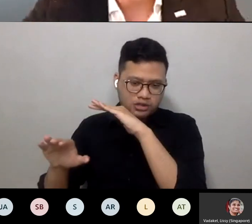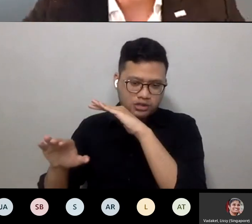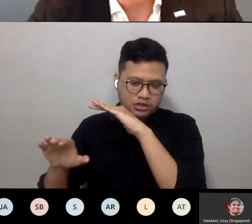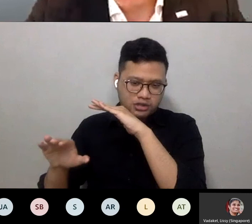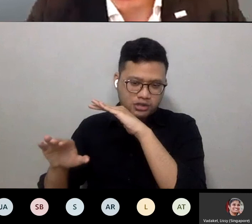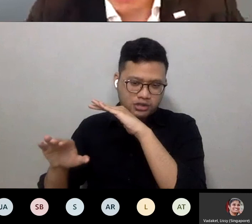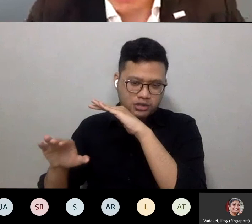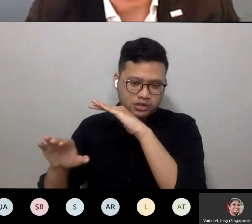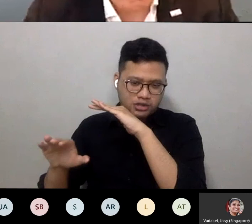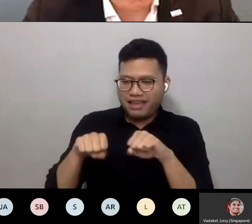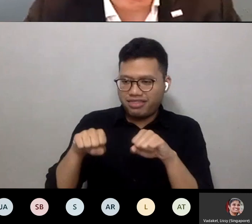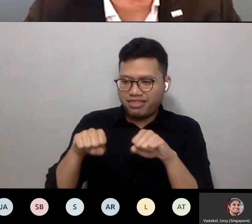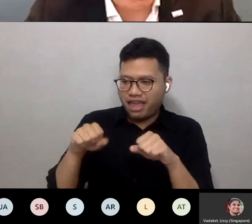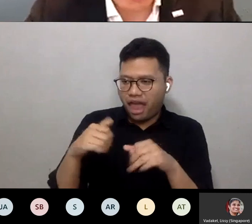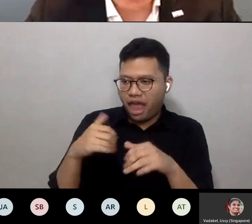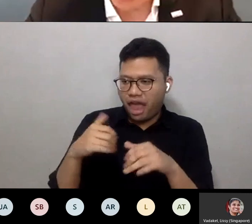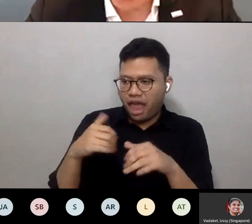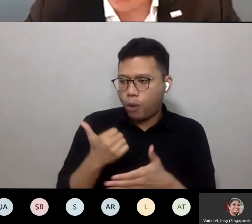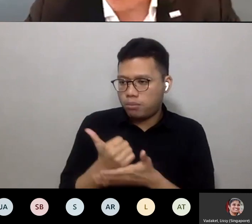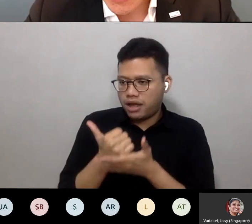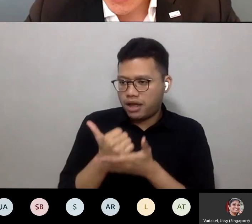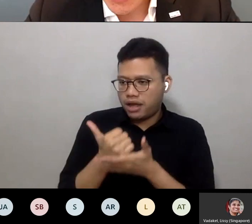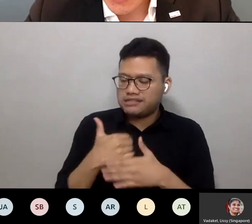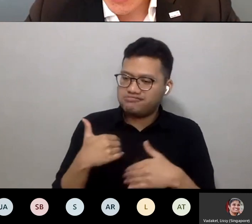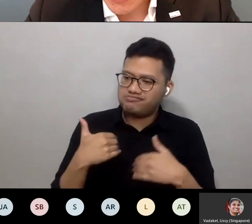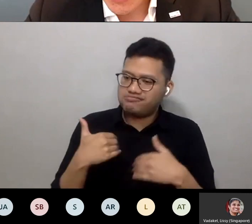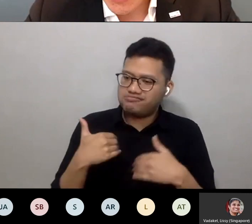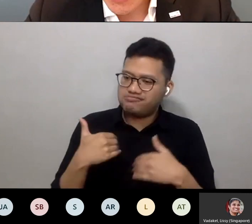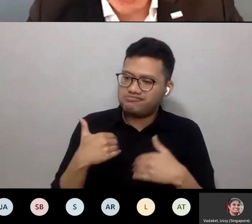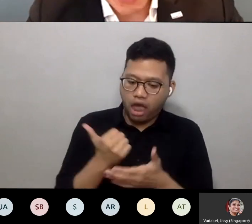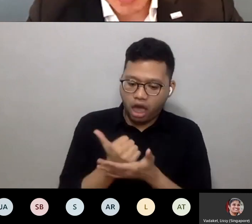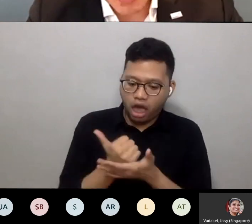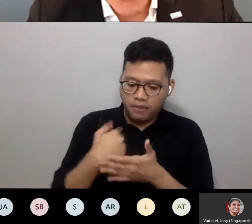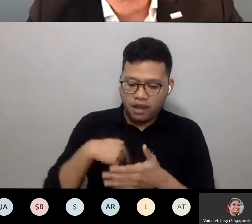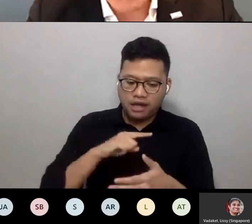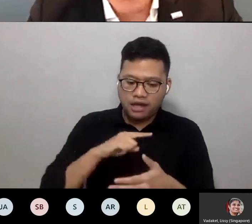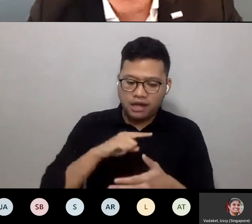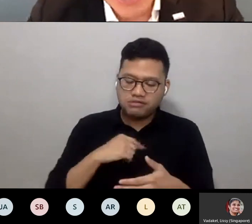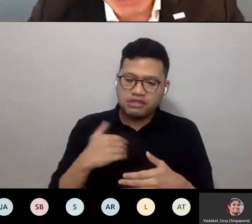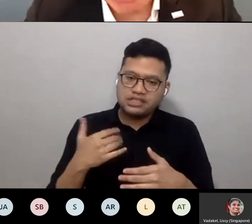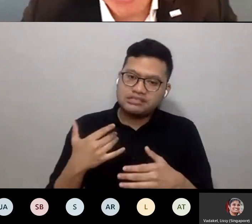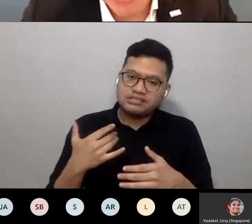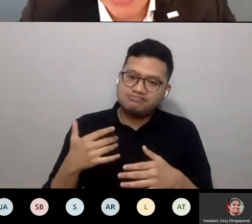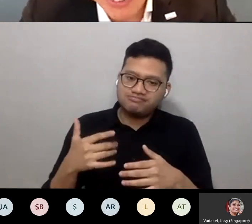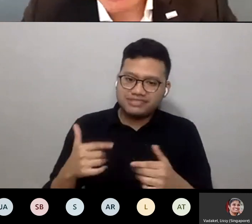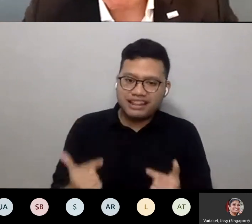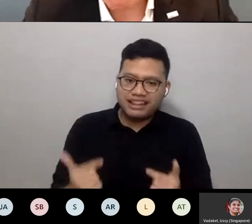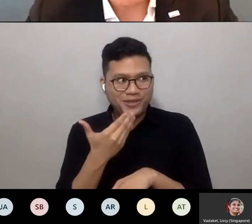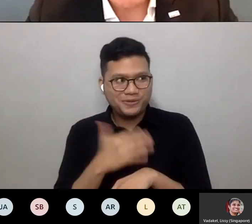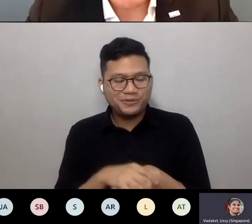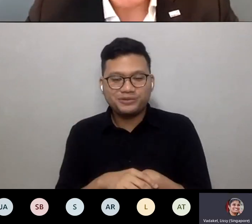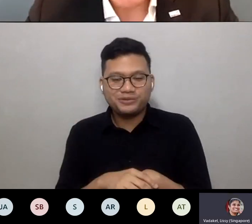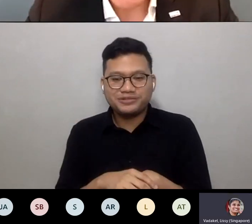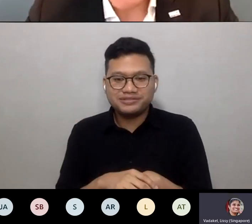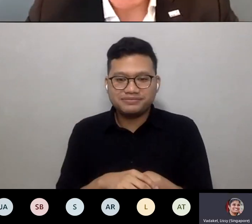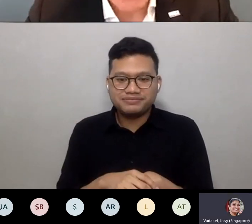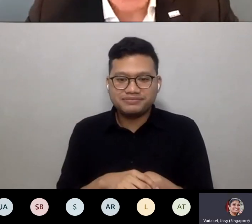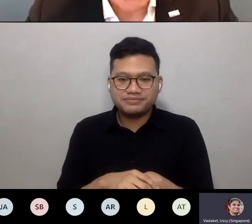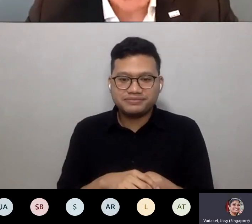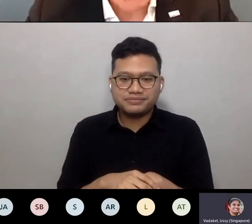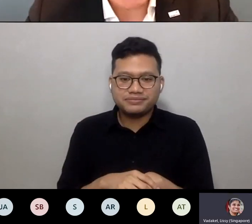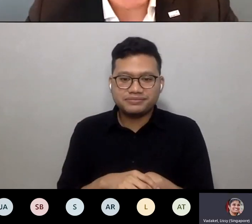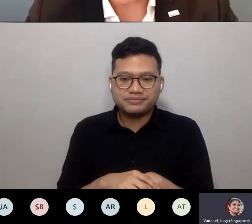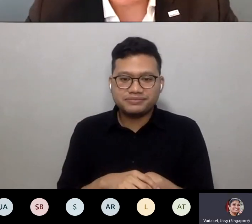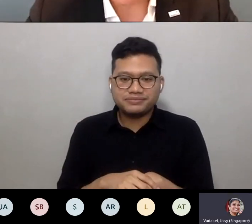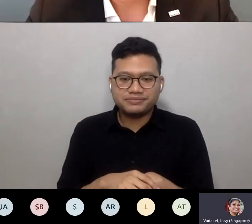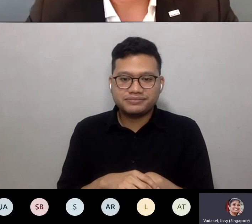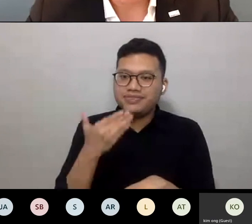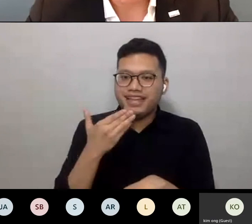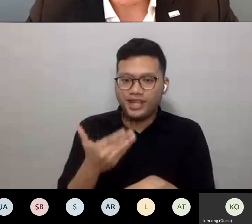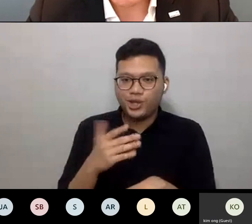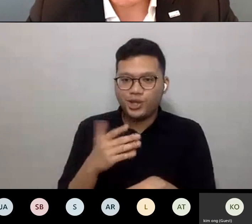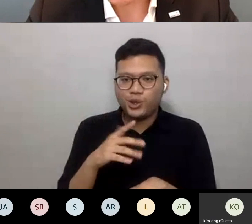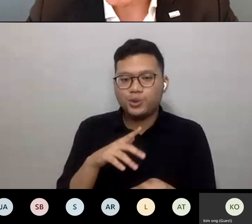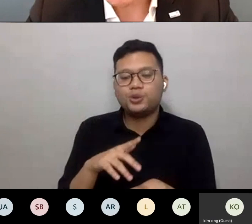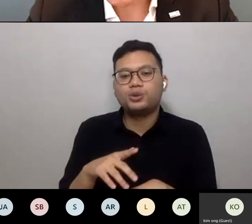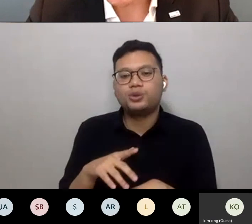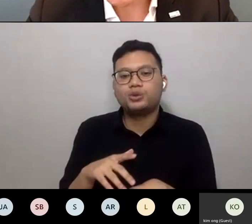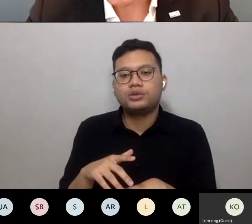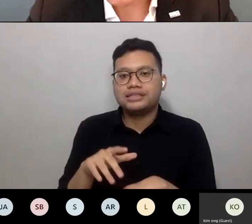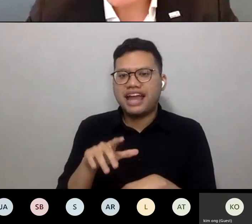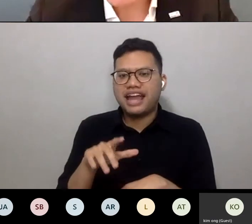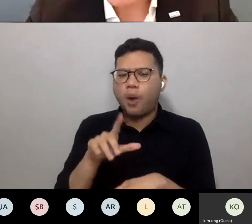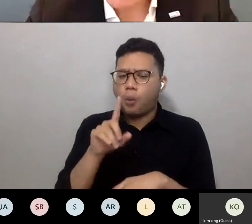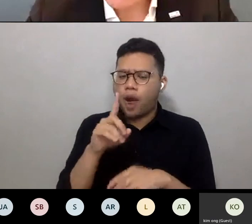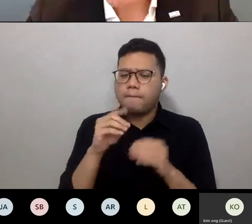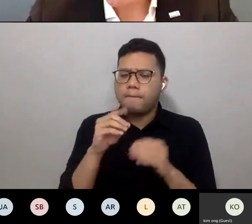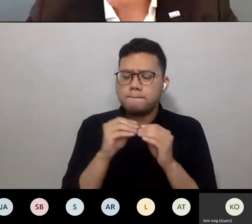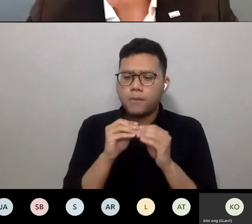greener lifestyle. So thank you for your question. Thank you. Thank you Eileen. Jason there was